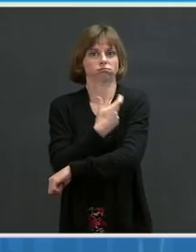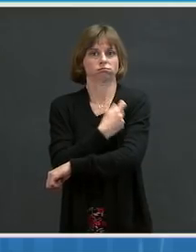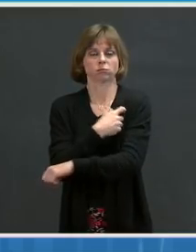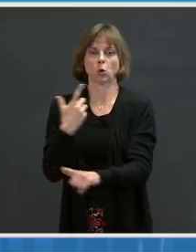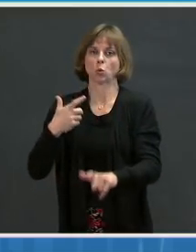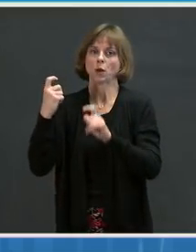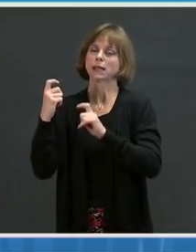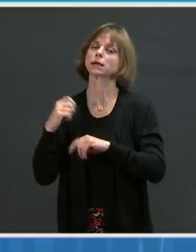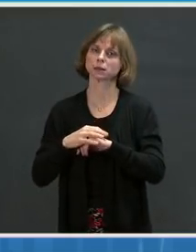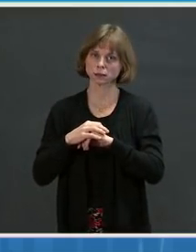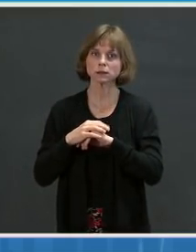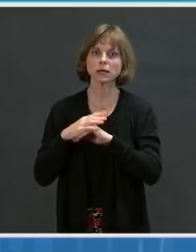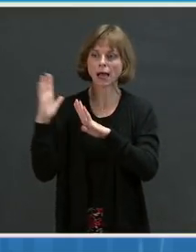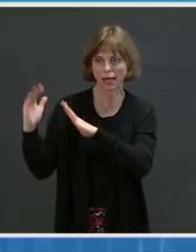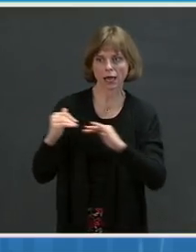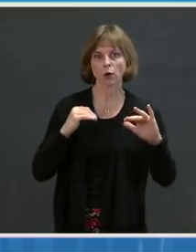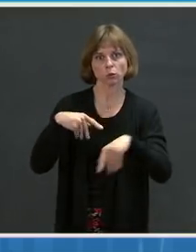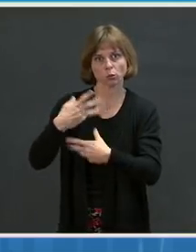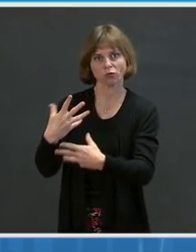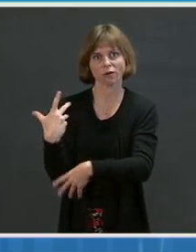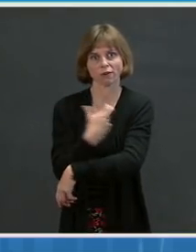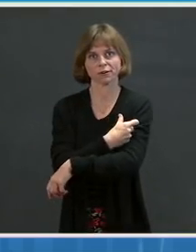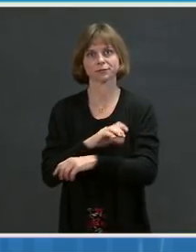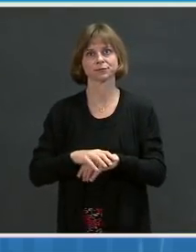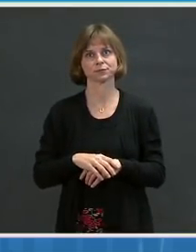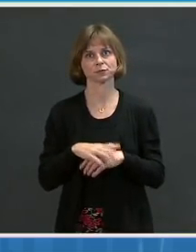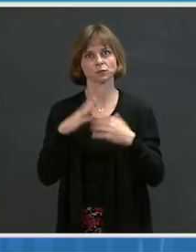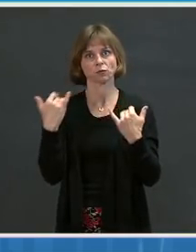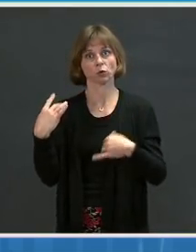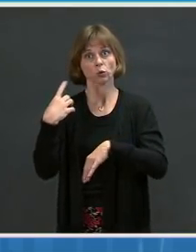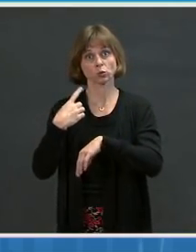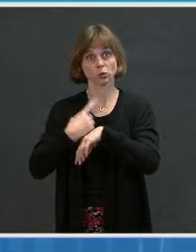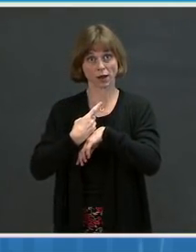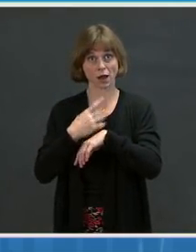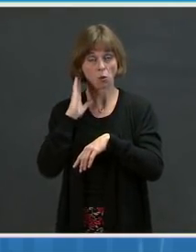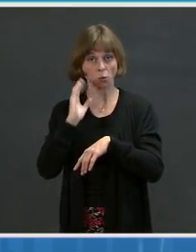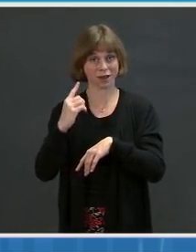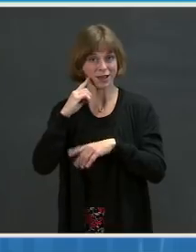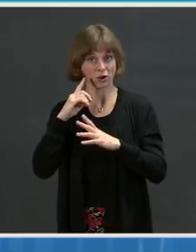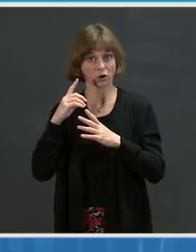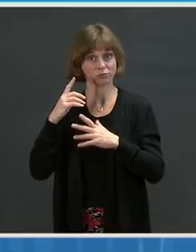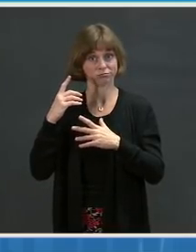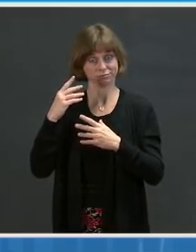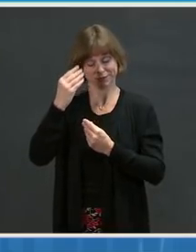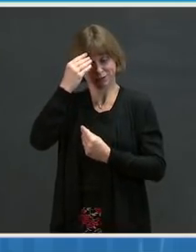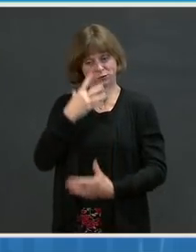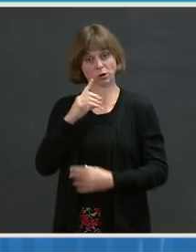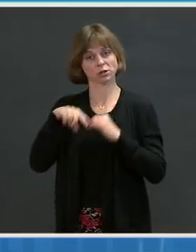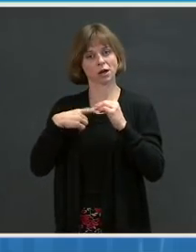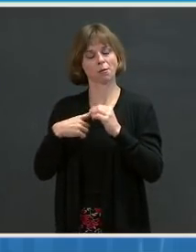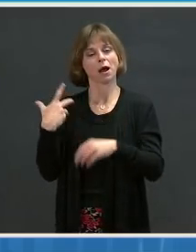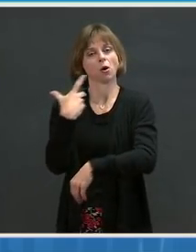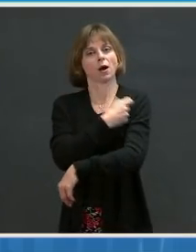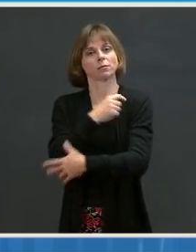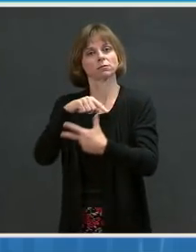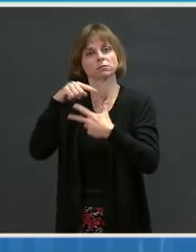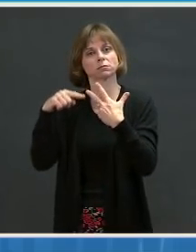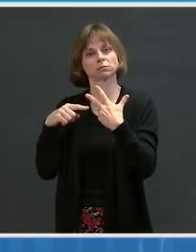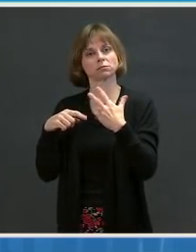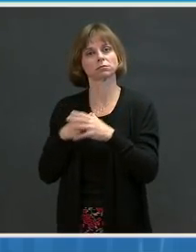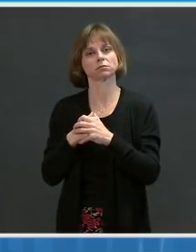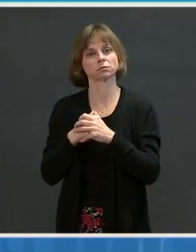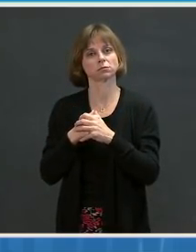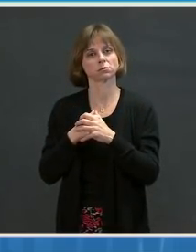Today, I will give you the latest update on our execution on vaccinations in the three key areas that we're focused on.